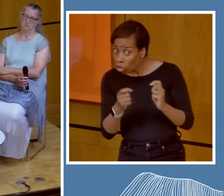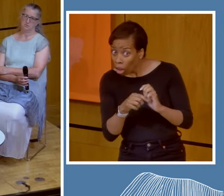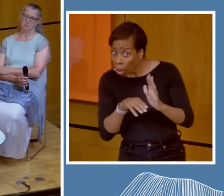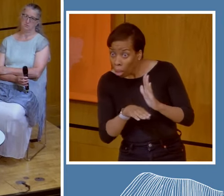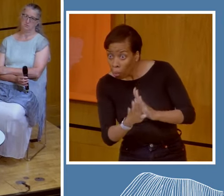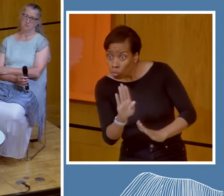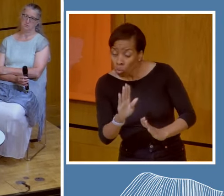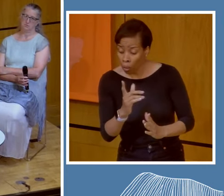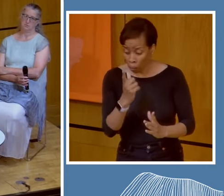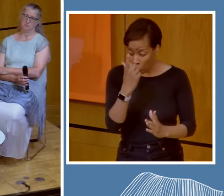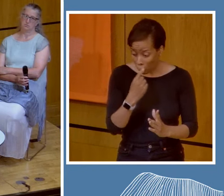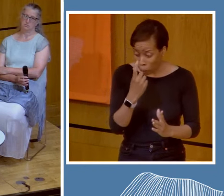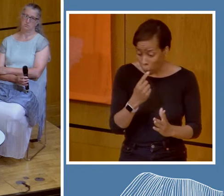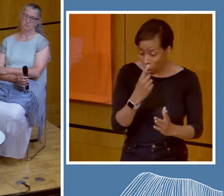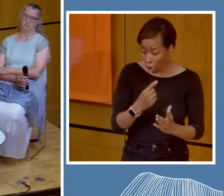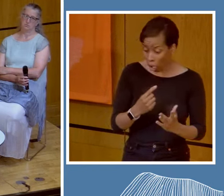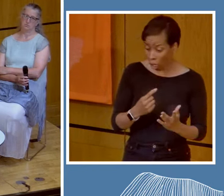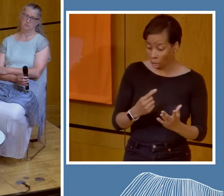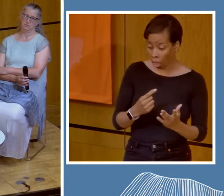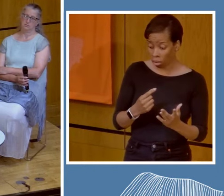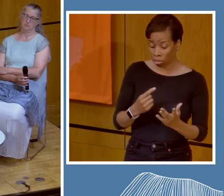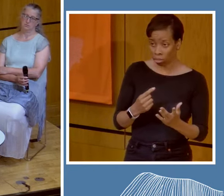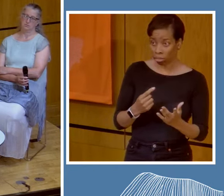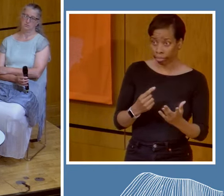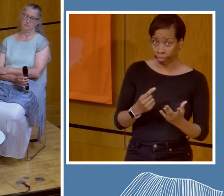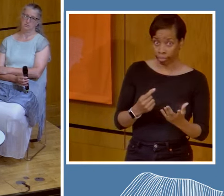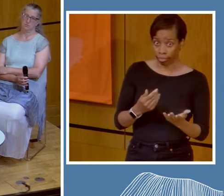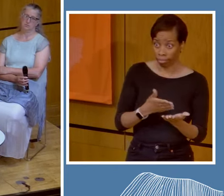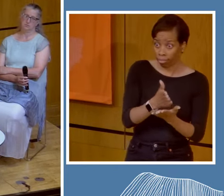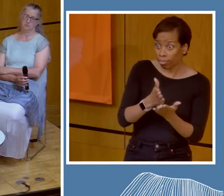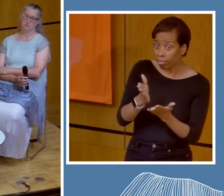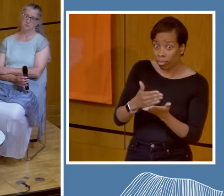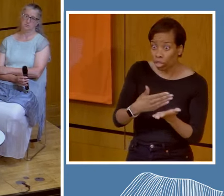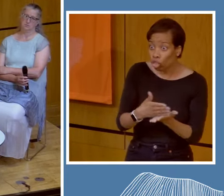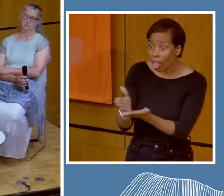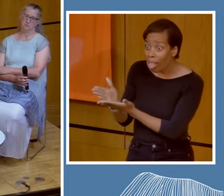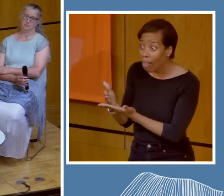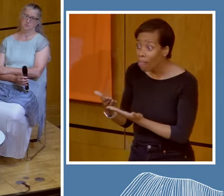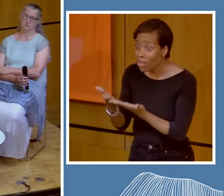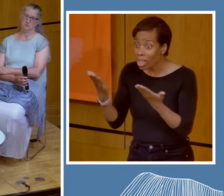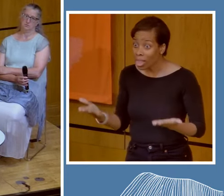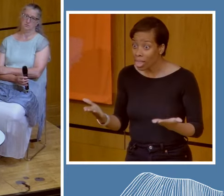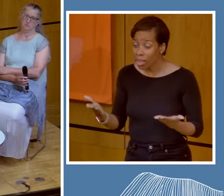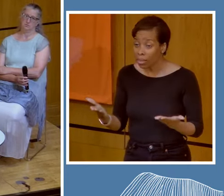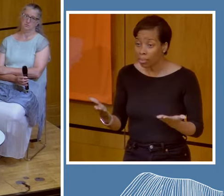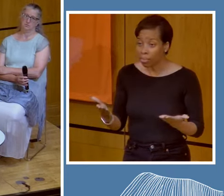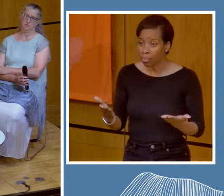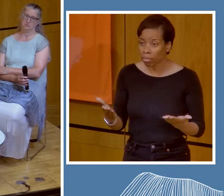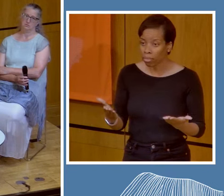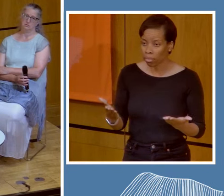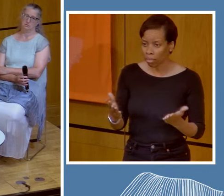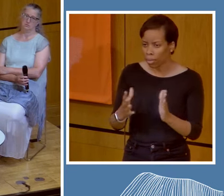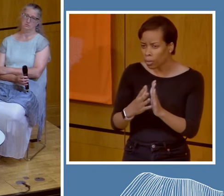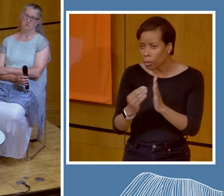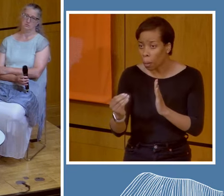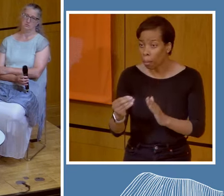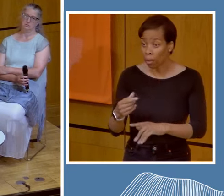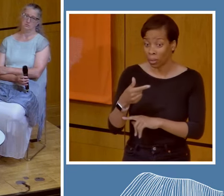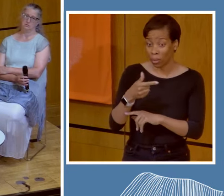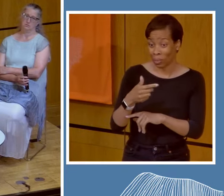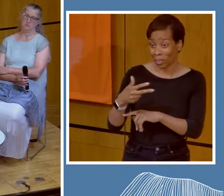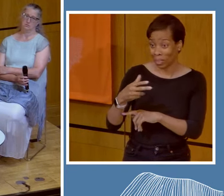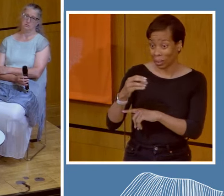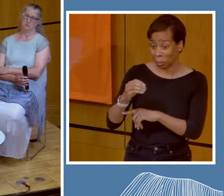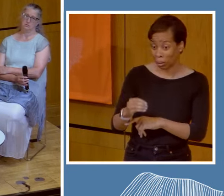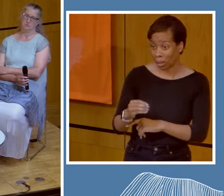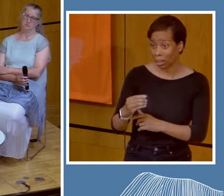aims can be mutually incompatible. Like, like was mentioned, you know, 78% of lithium and cobalt is within 30 miles